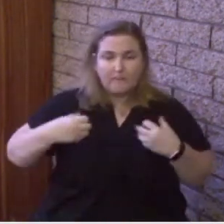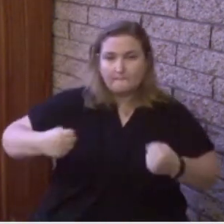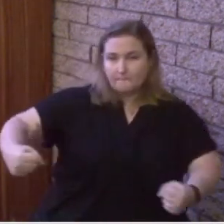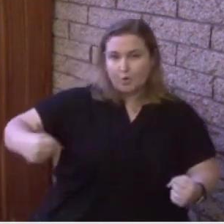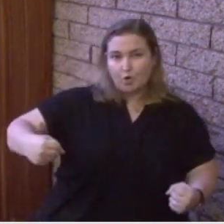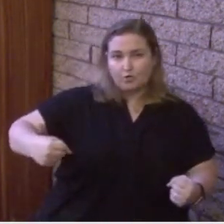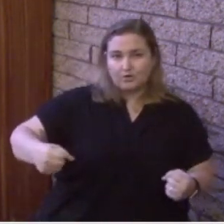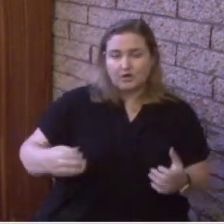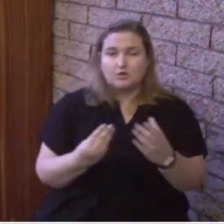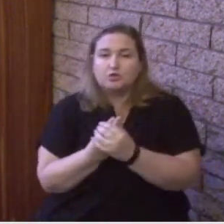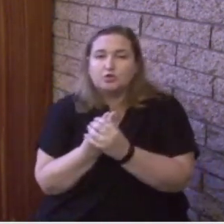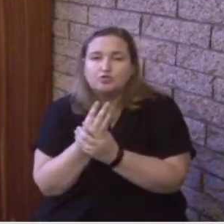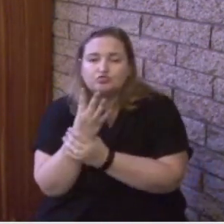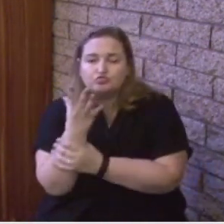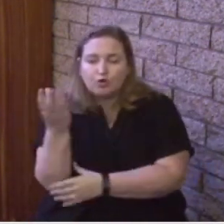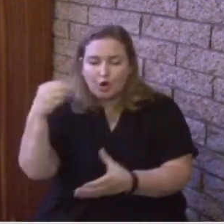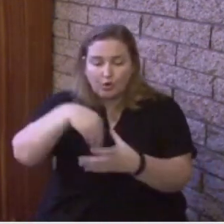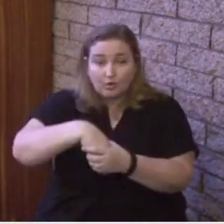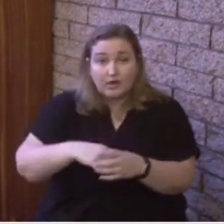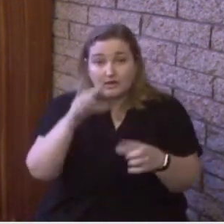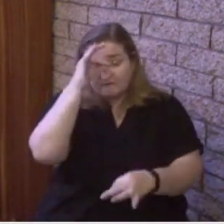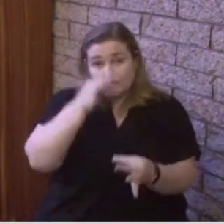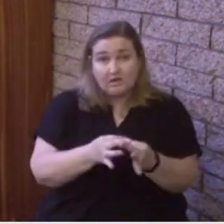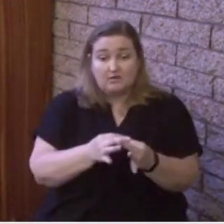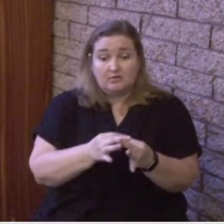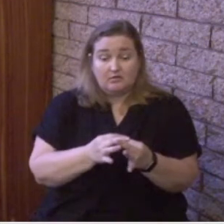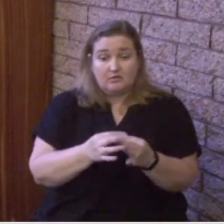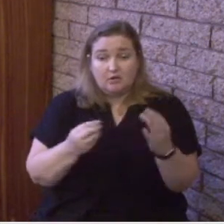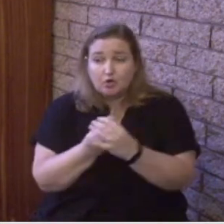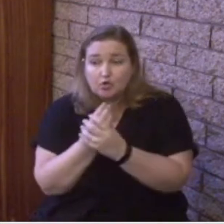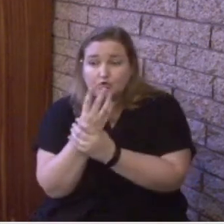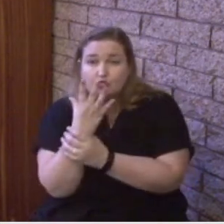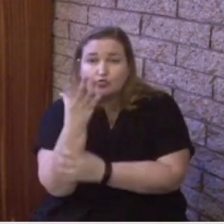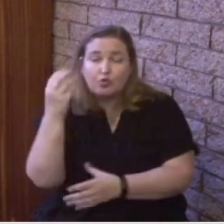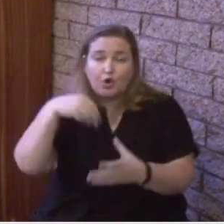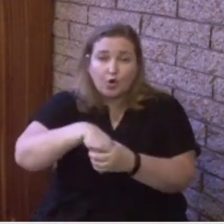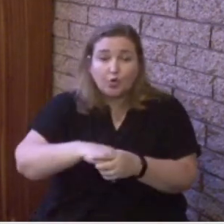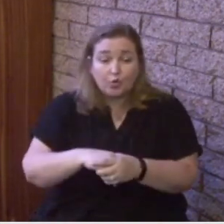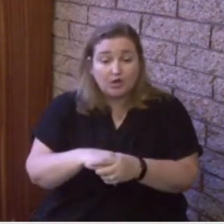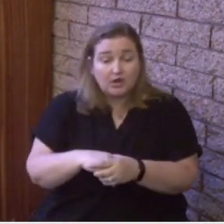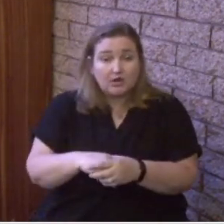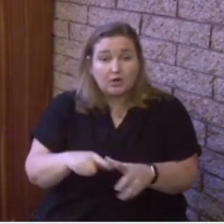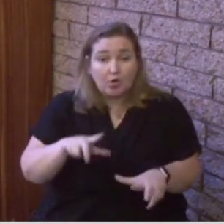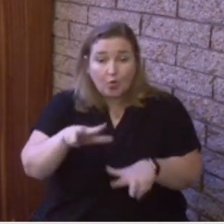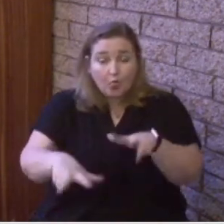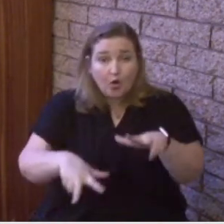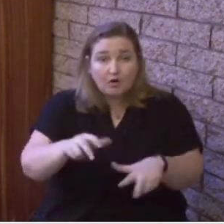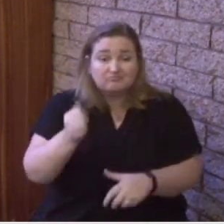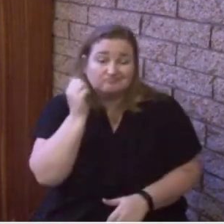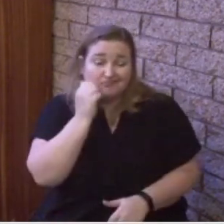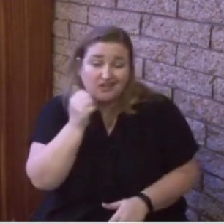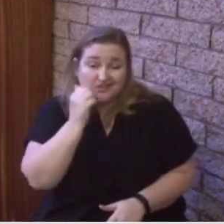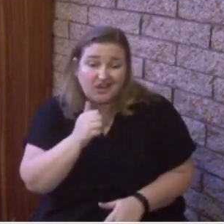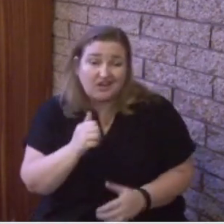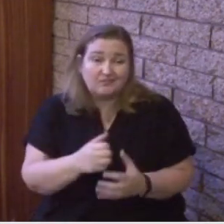in our faith, to grow in our walk every day or we're not.